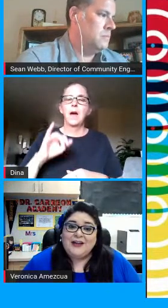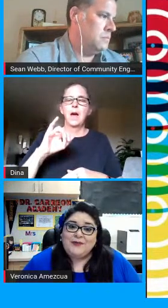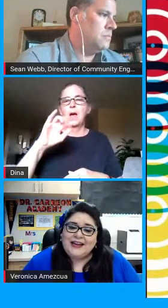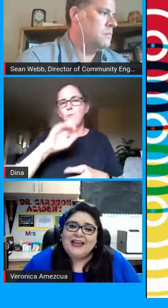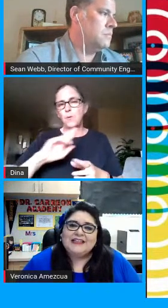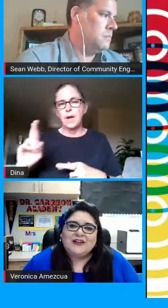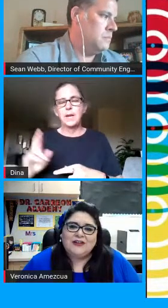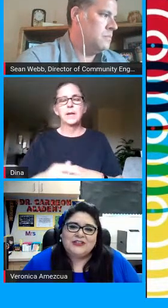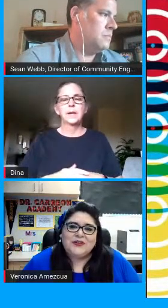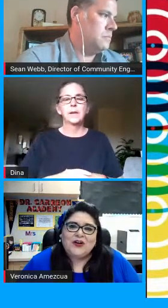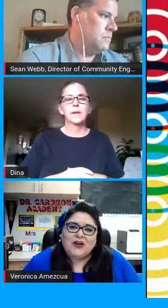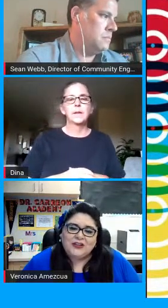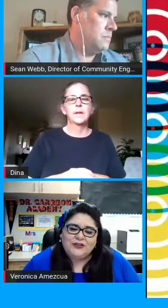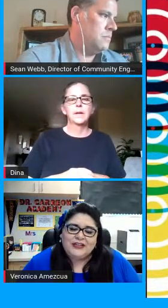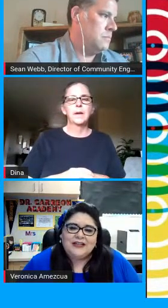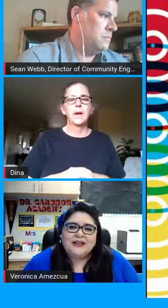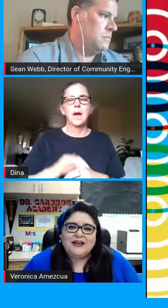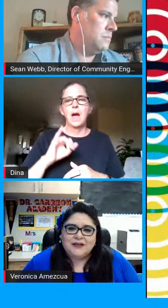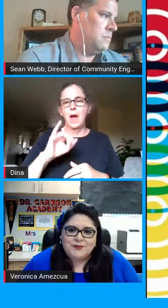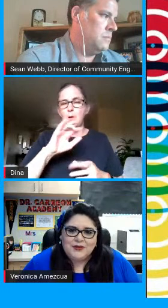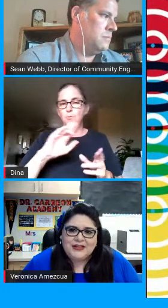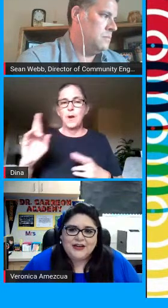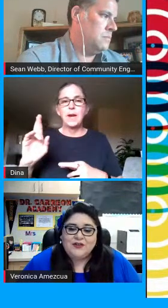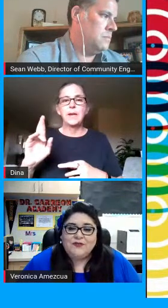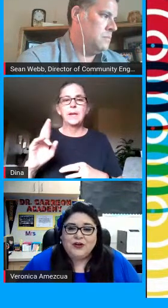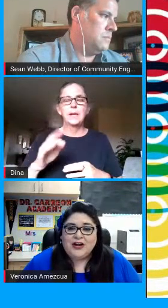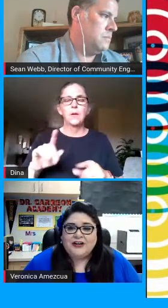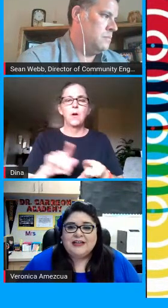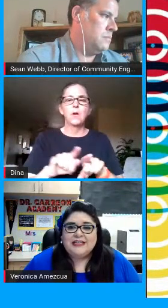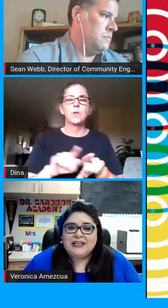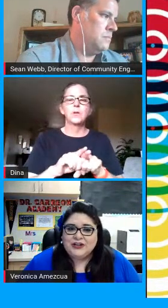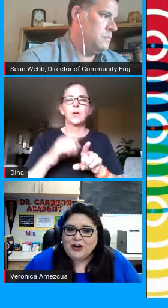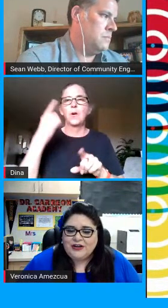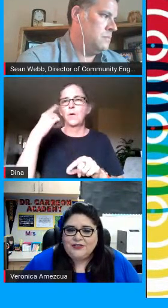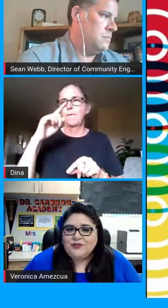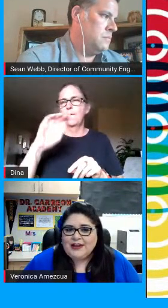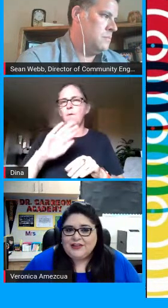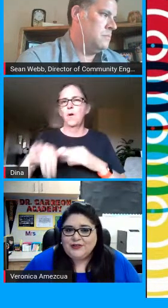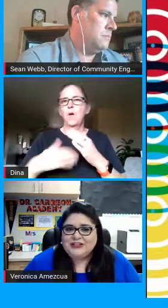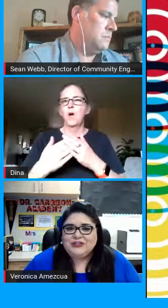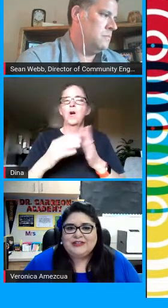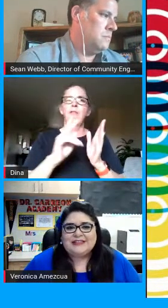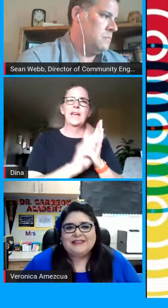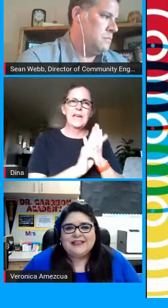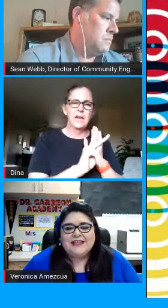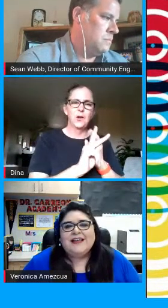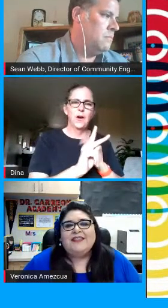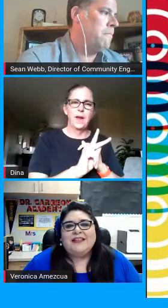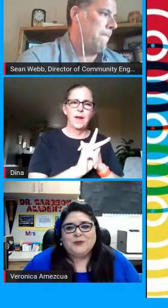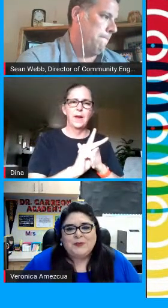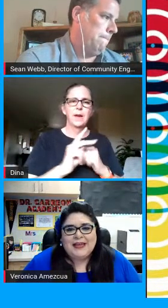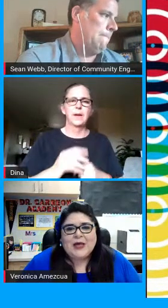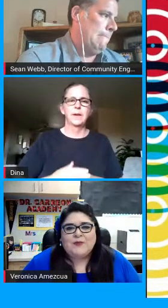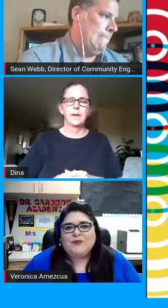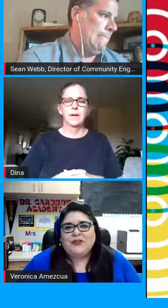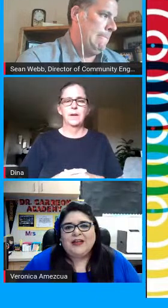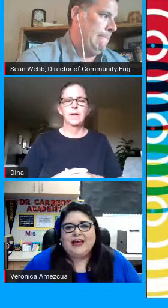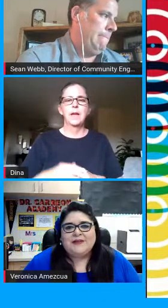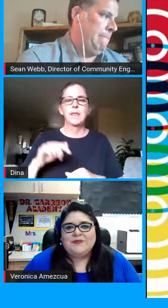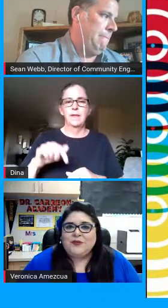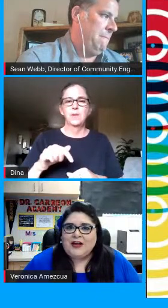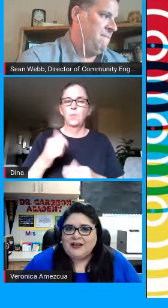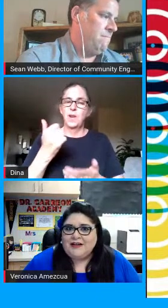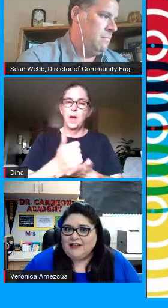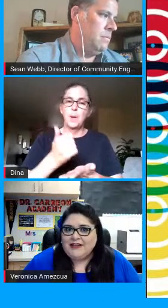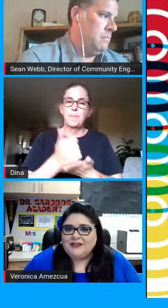i ready has also an on learning component for our kindergarten through eighth grade students this will be helpful